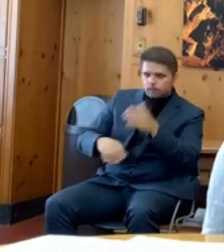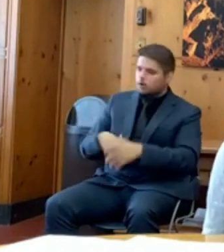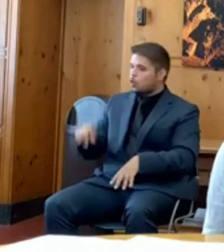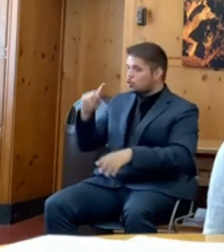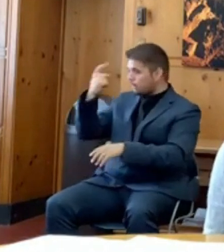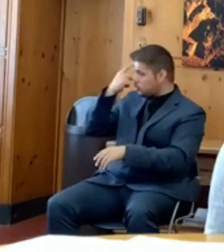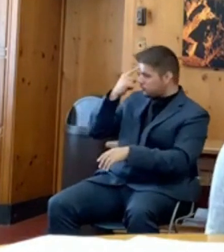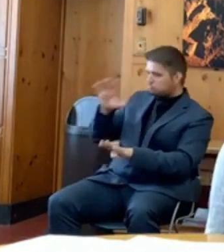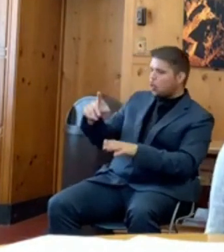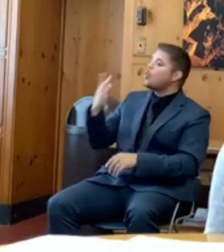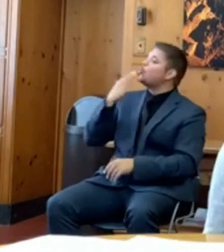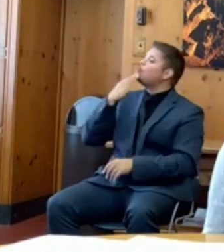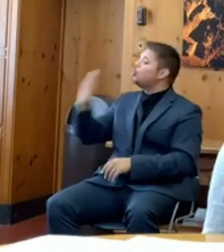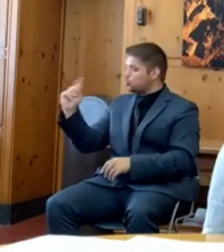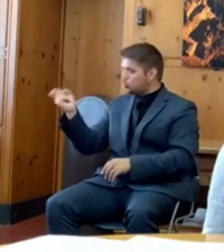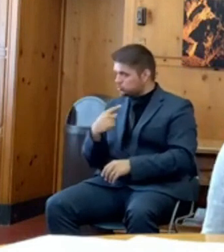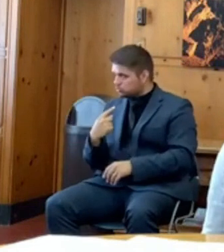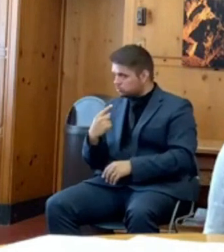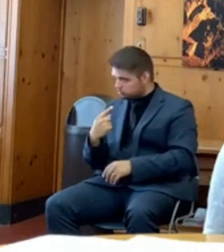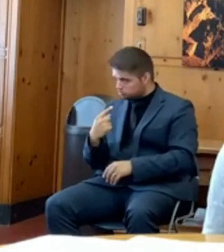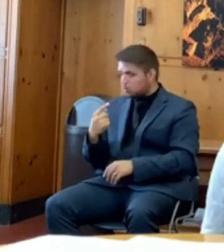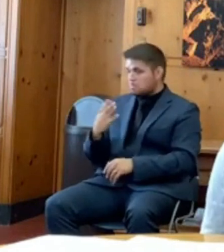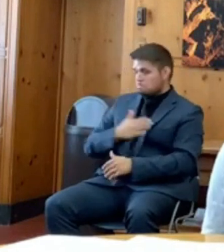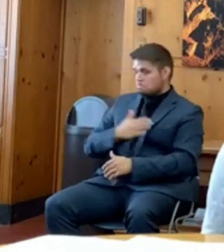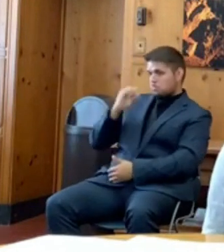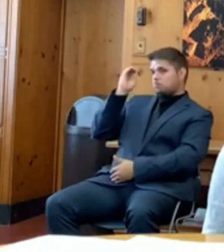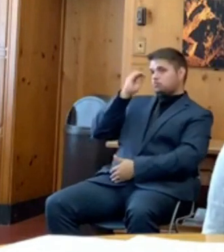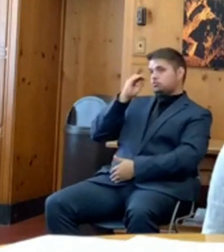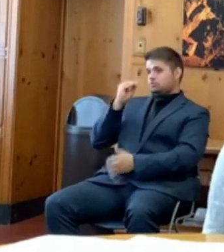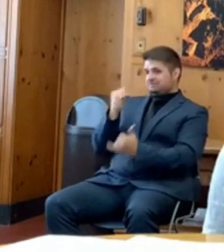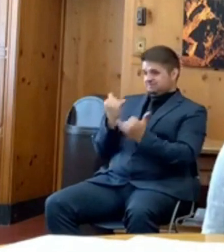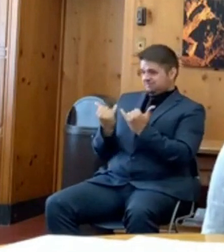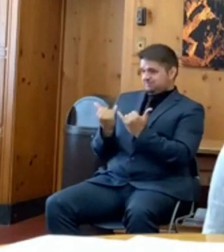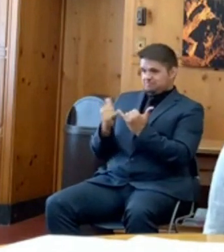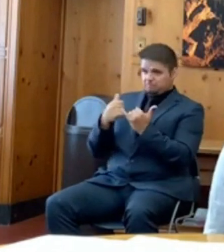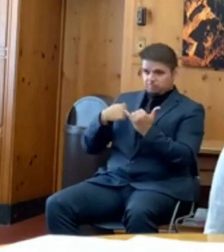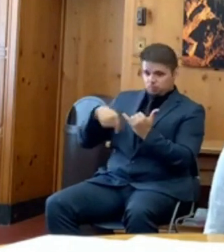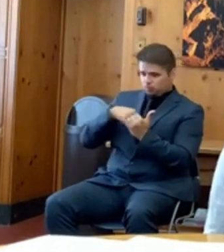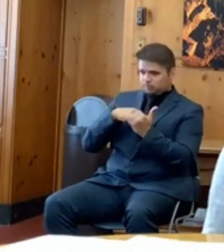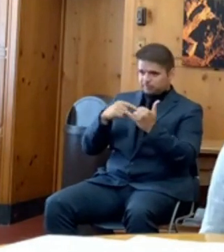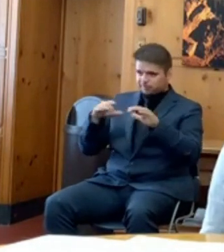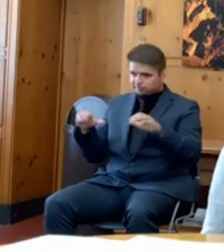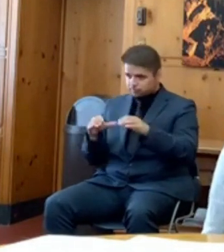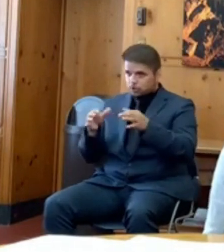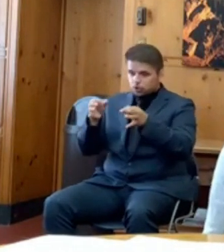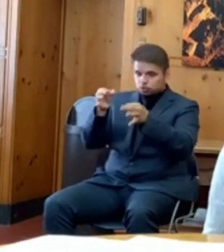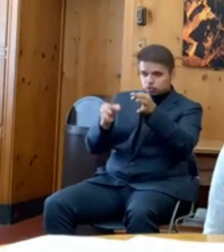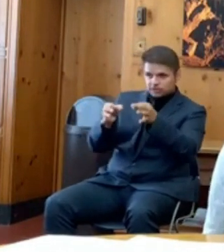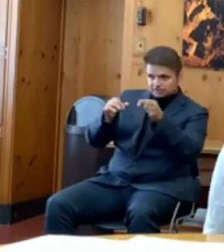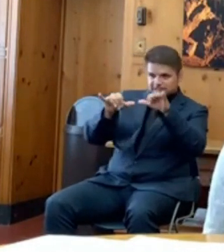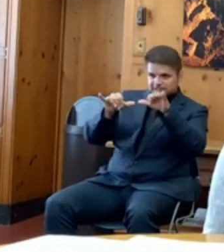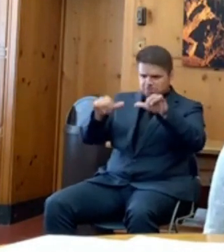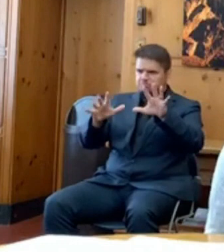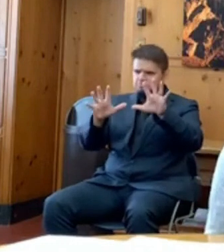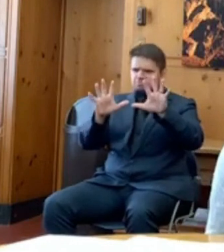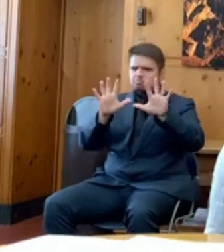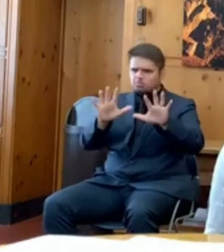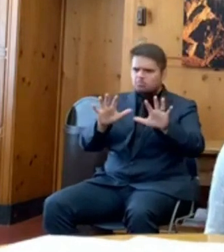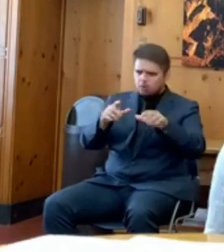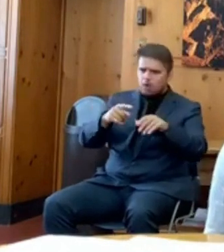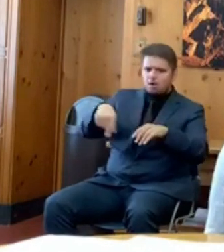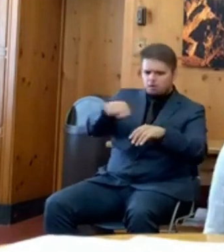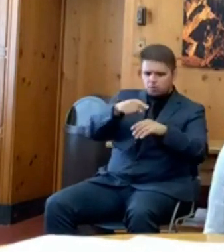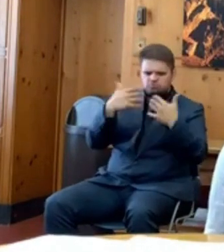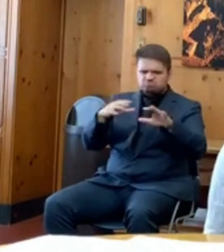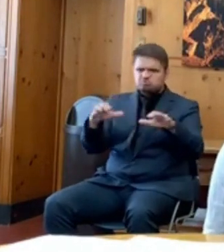say that, yes, it certainly codifies the current practice in some jurisdictions around the state. This gives us a statewide policy